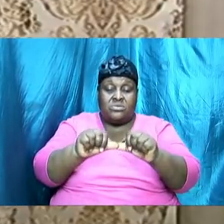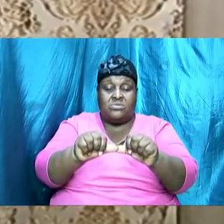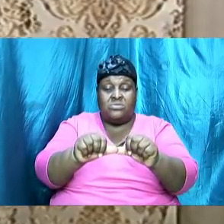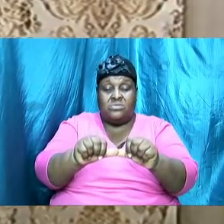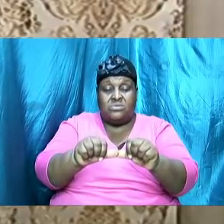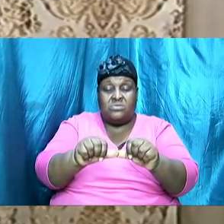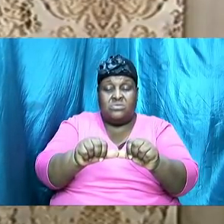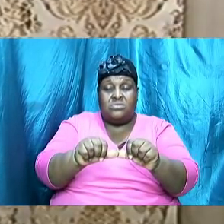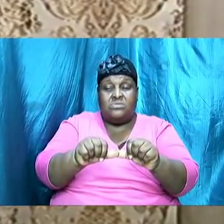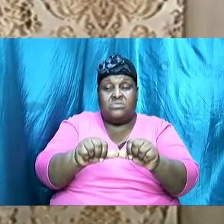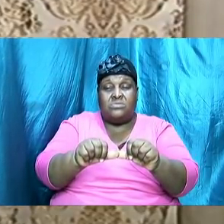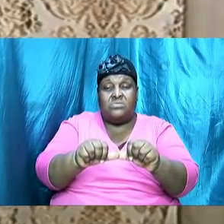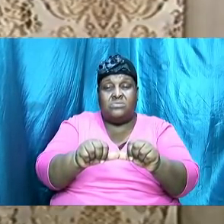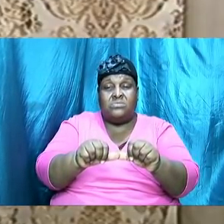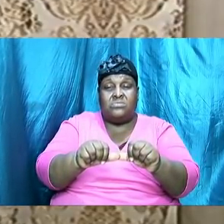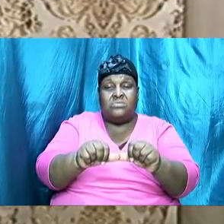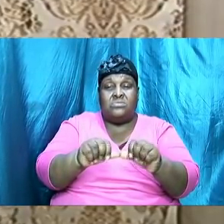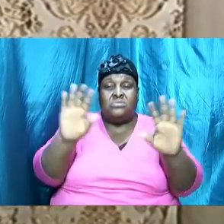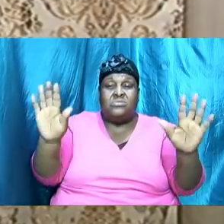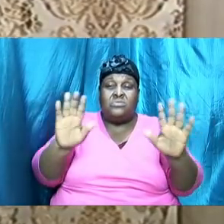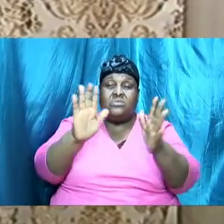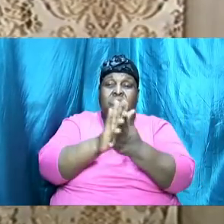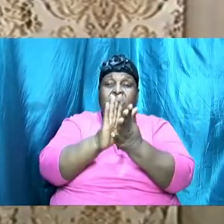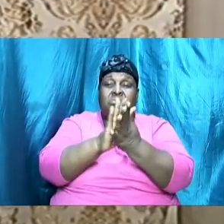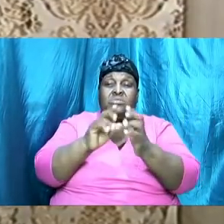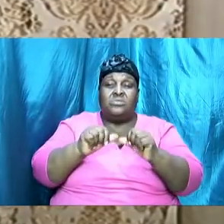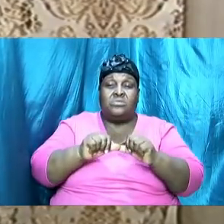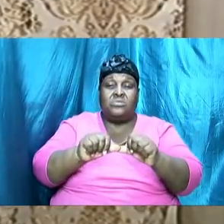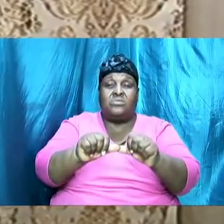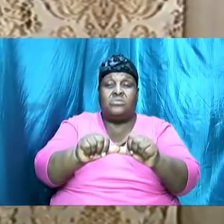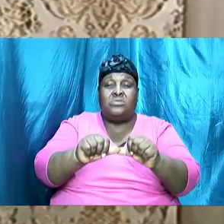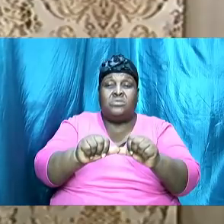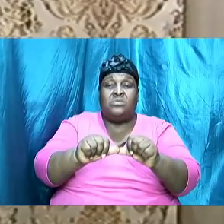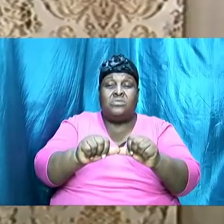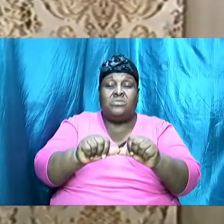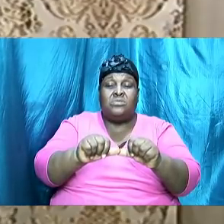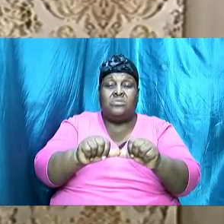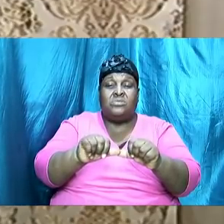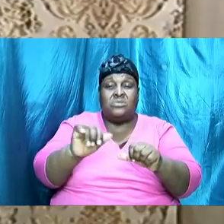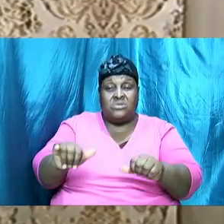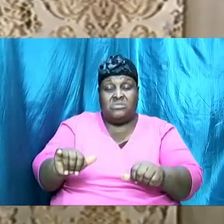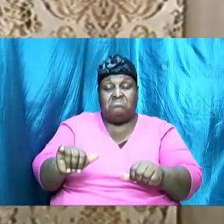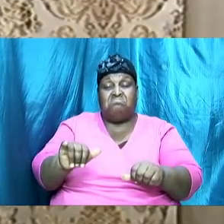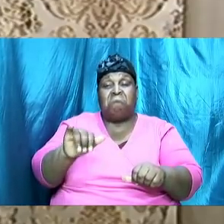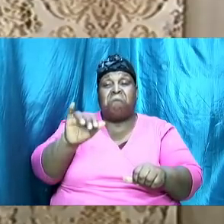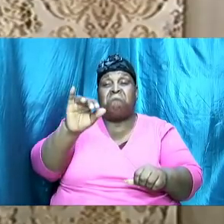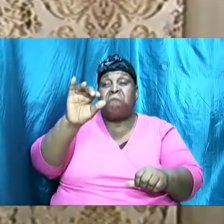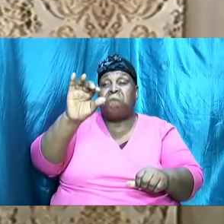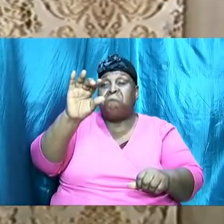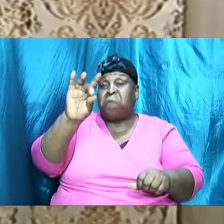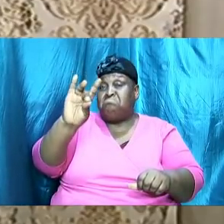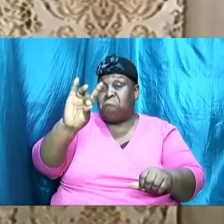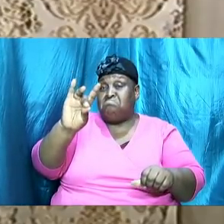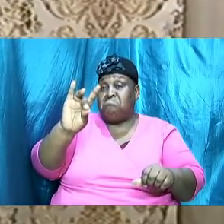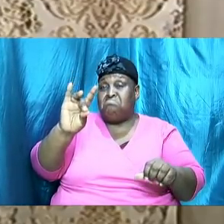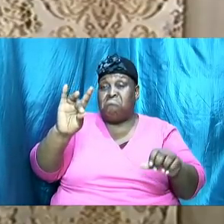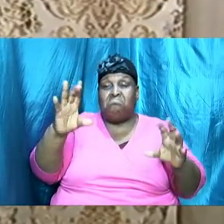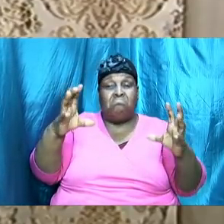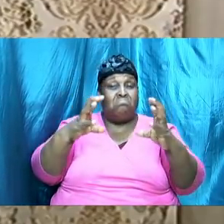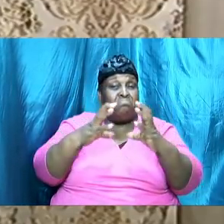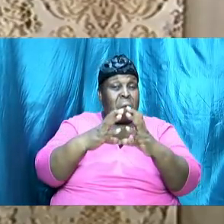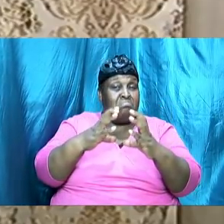And Sunday school continues at 8 a.m. So we will not be changing the time.